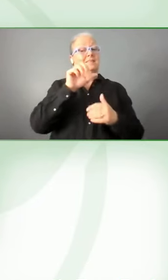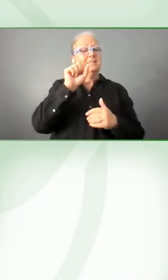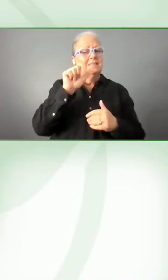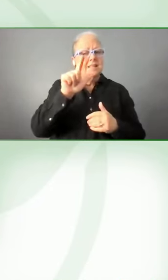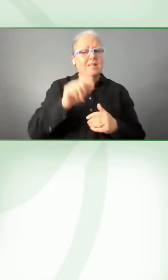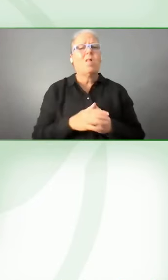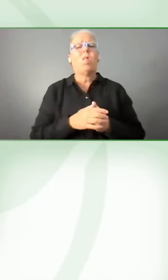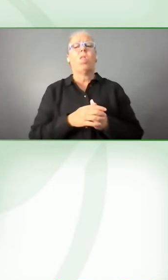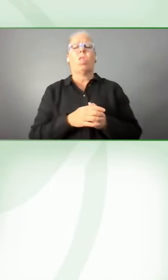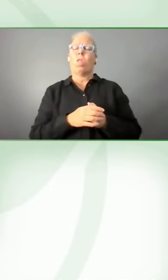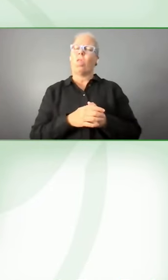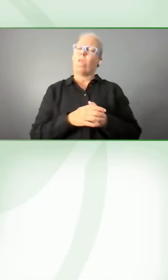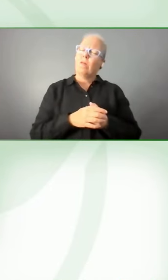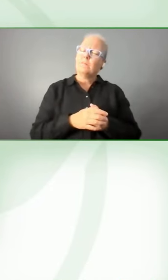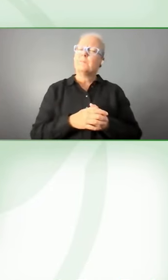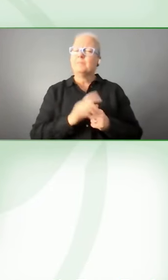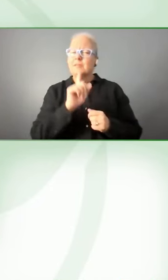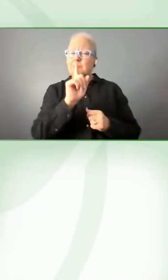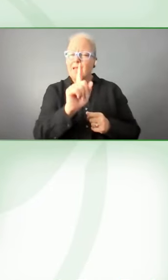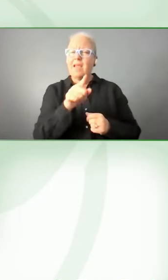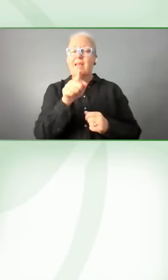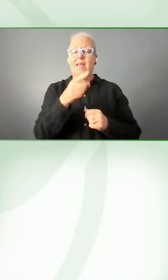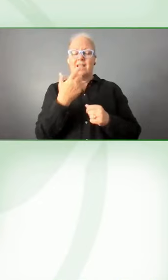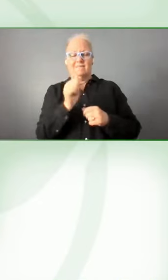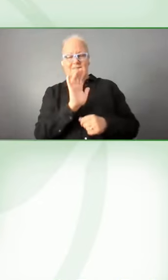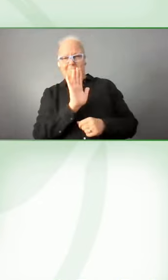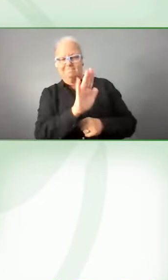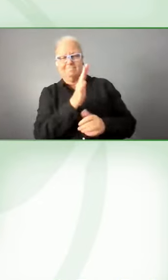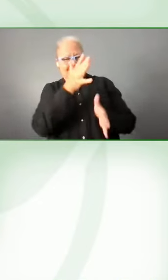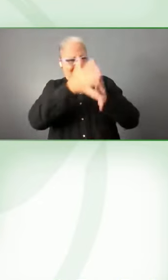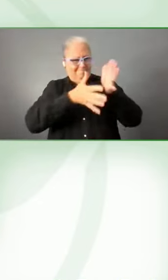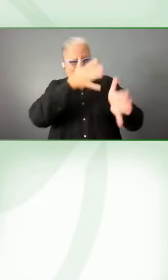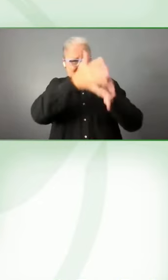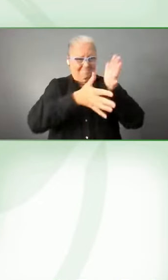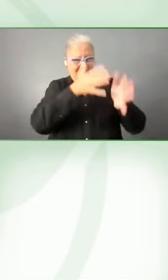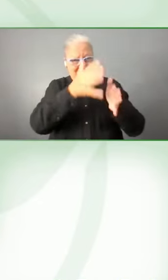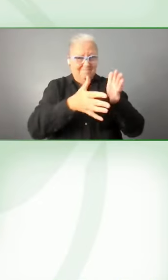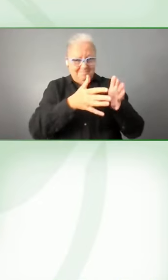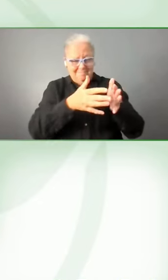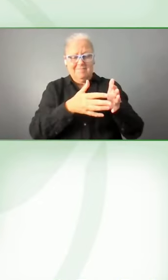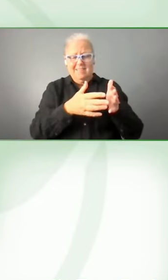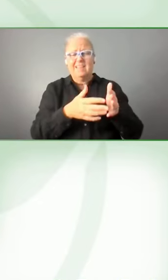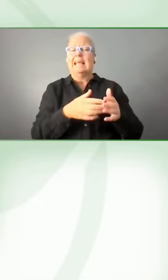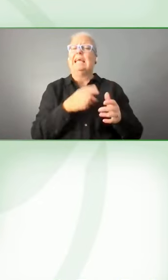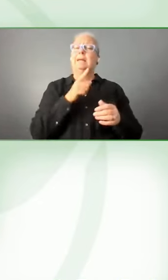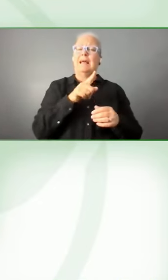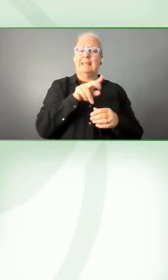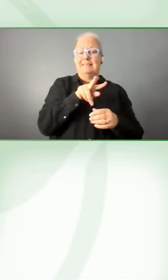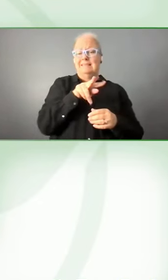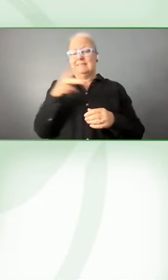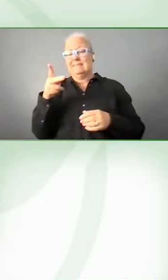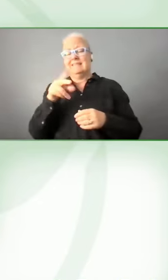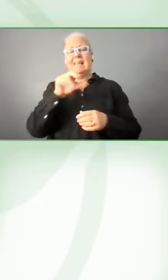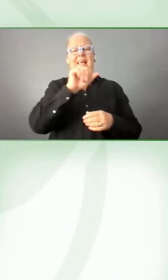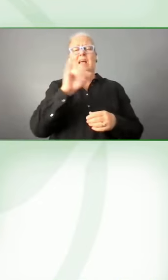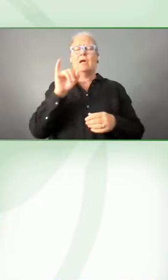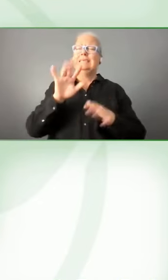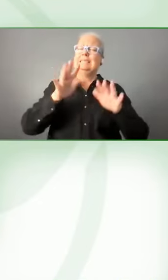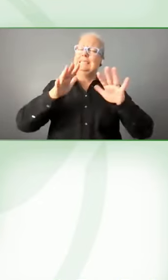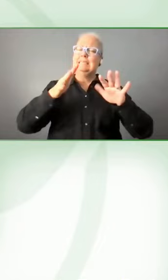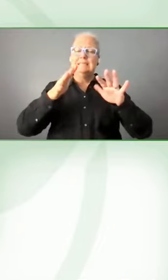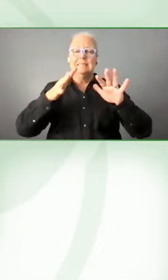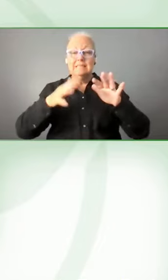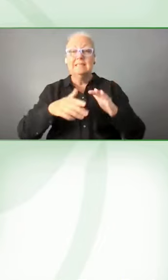nuances in sign language that are often hard to capture with AI technology, even though you might have the language in the